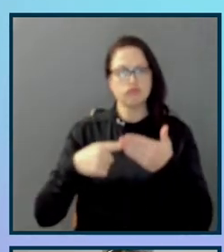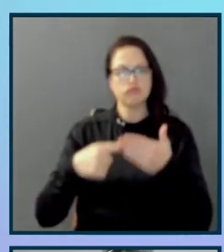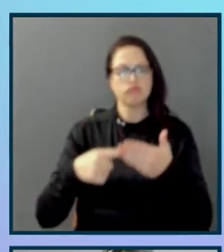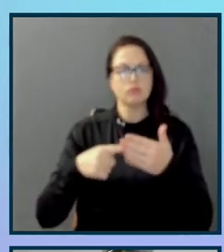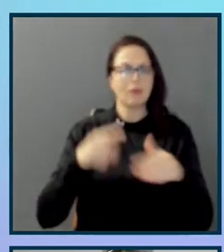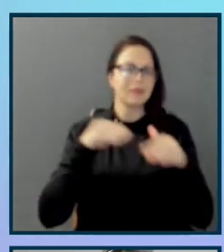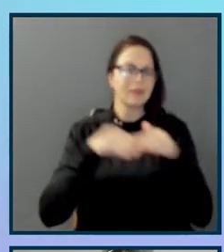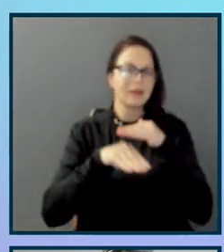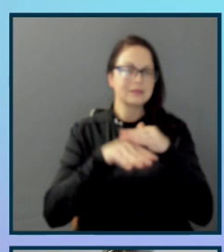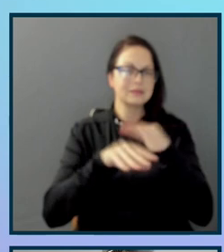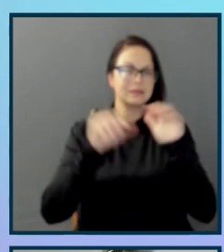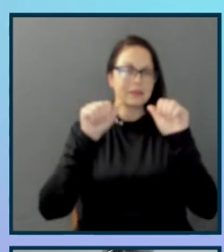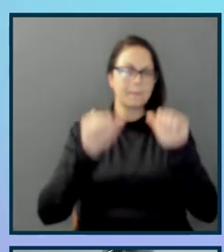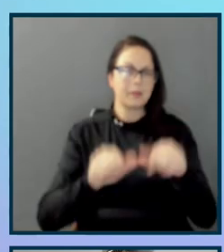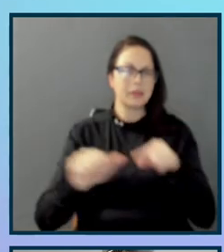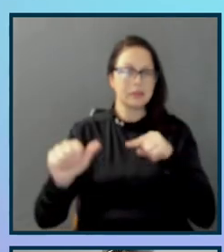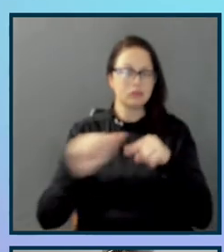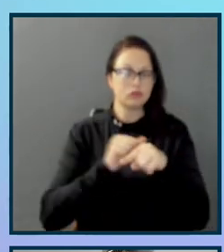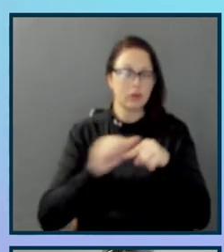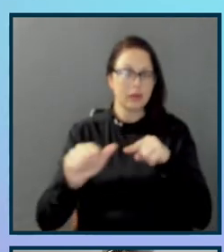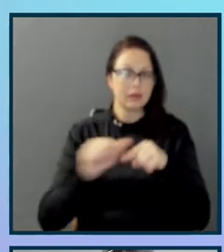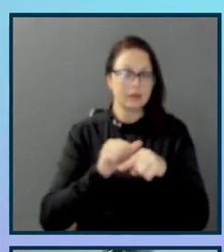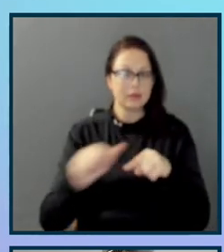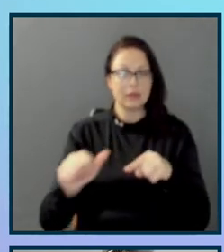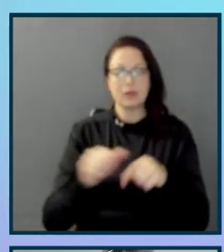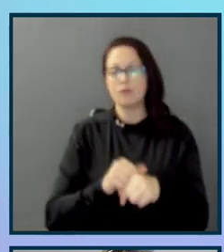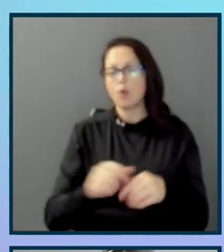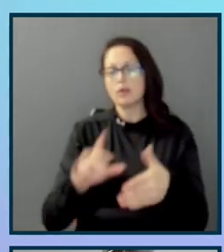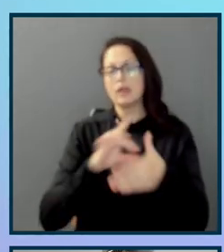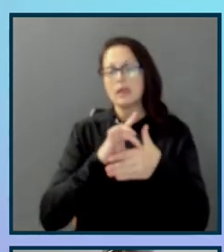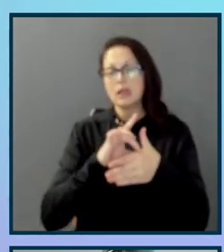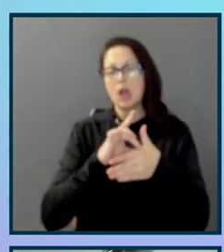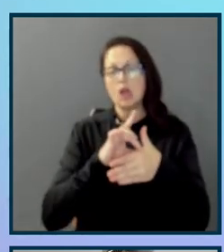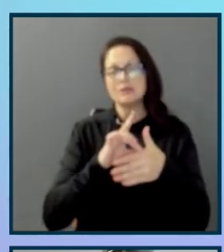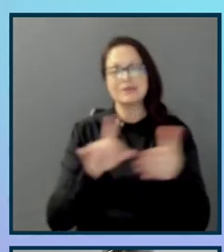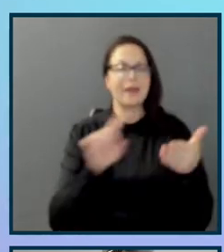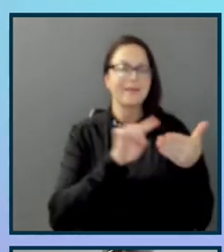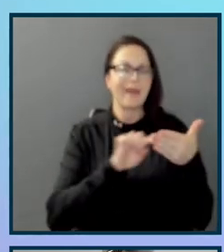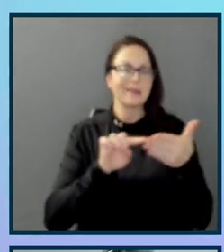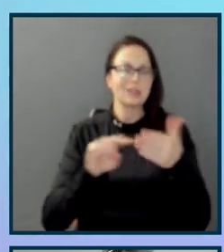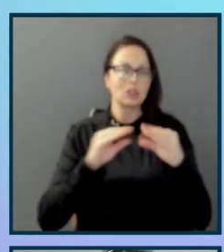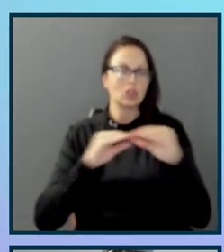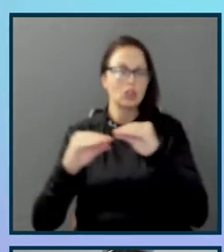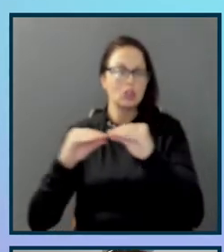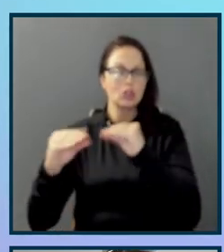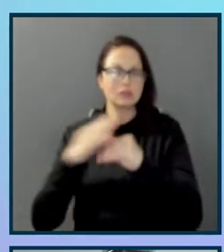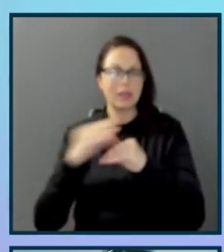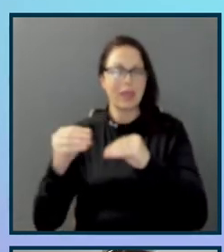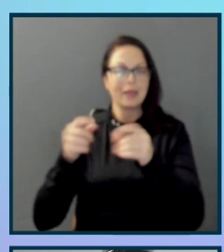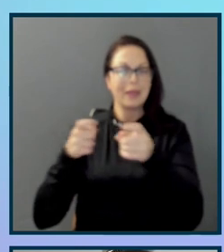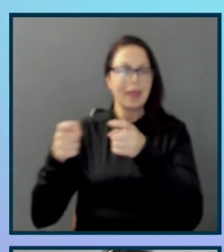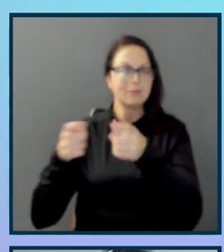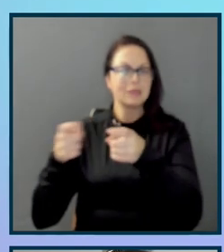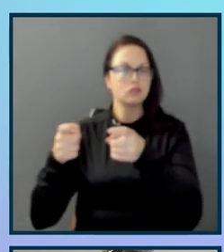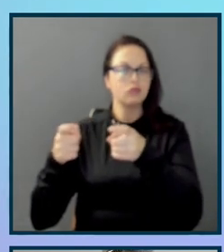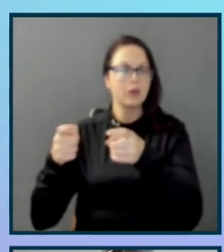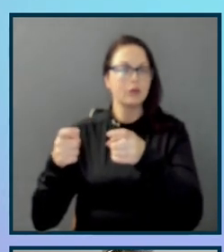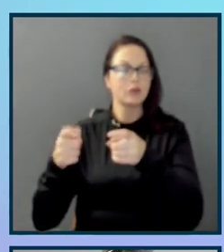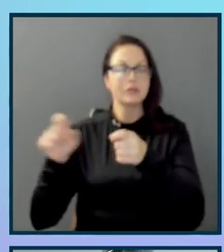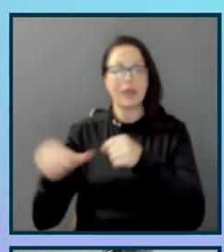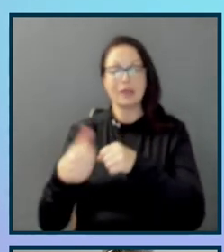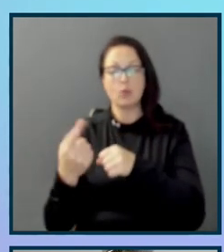was targeted to our clients' content editors, content administrators, and basically anyone who can implement those fixes on their site.